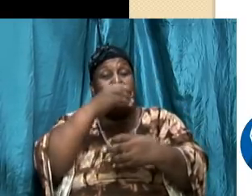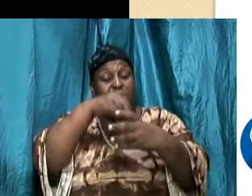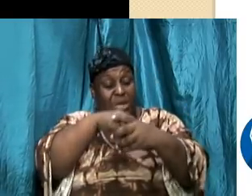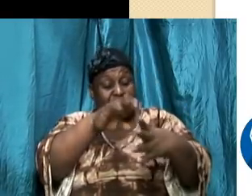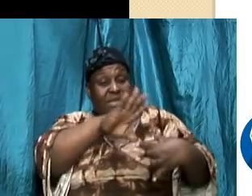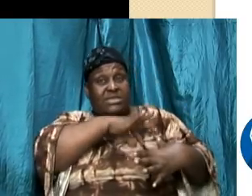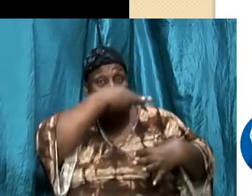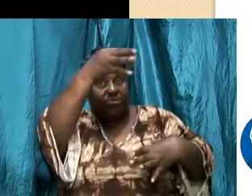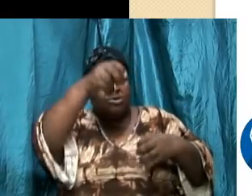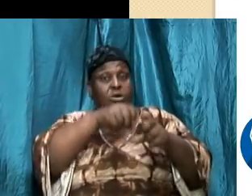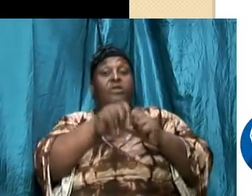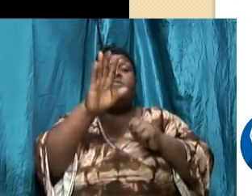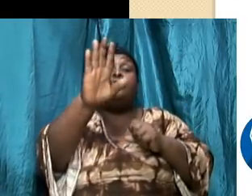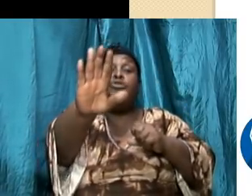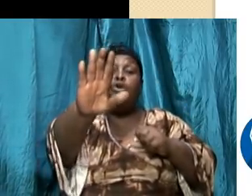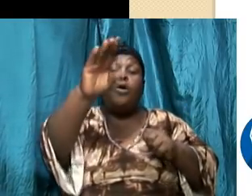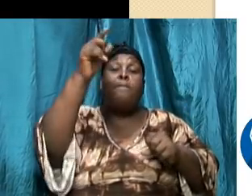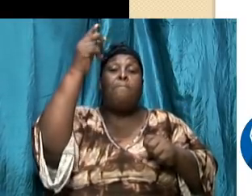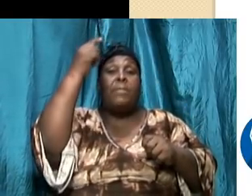mind